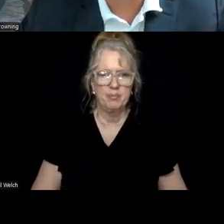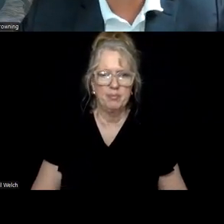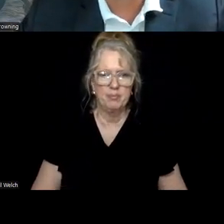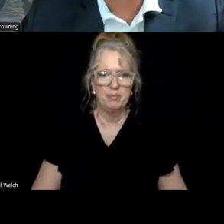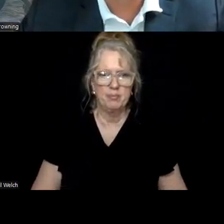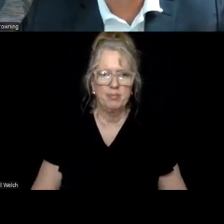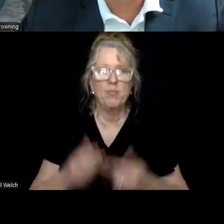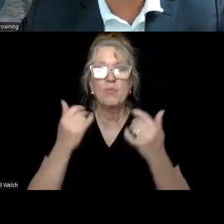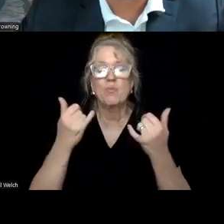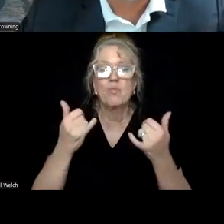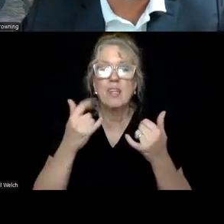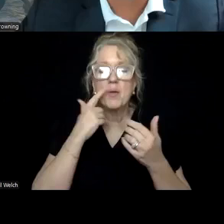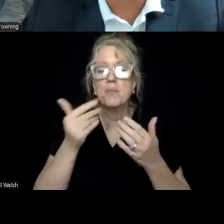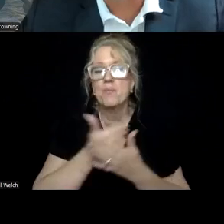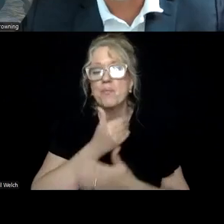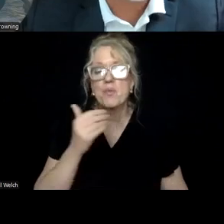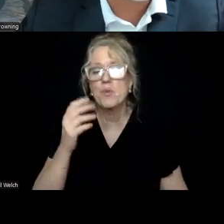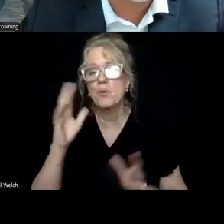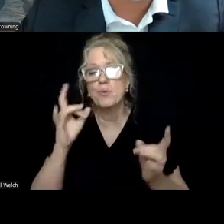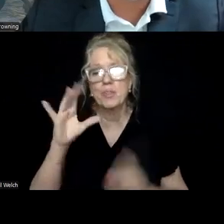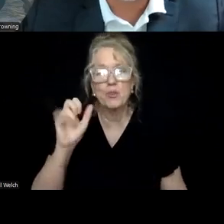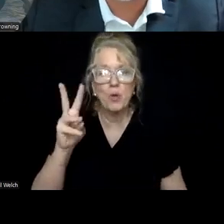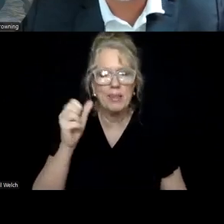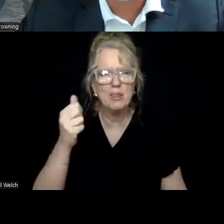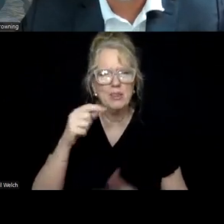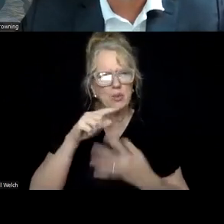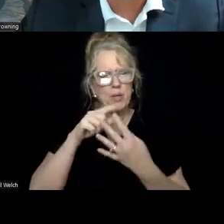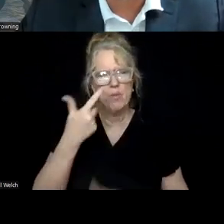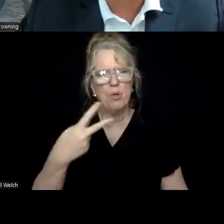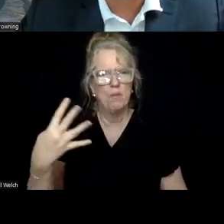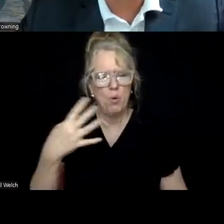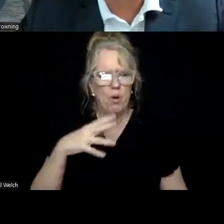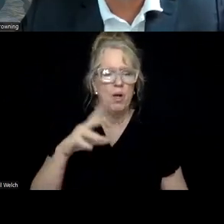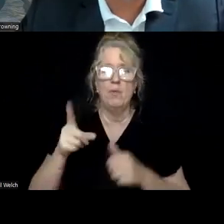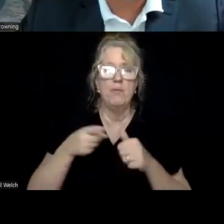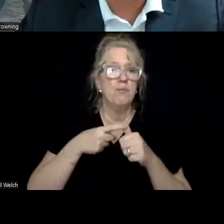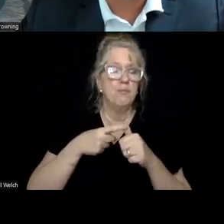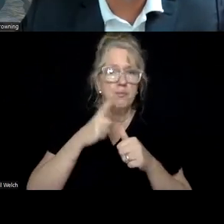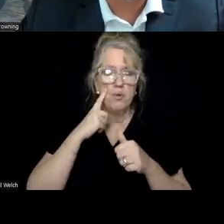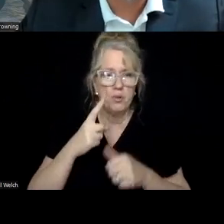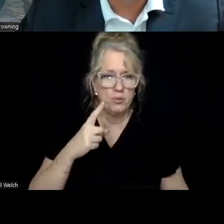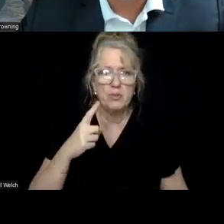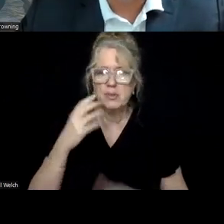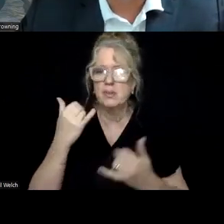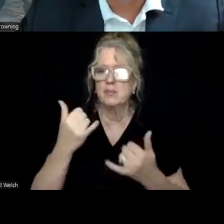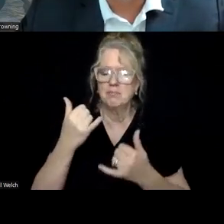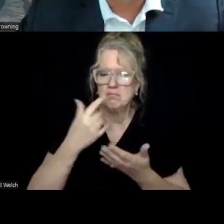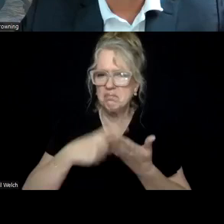So now we'll move into the latest crisis news. We've got three or four updates, I think, today. The first touch is based on a recent